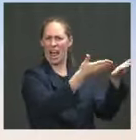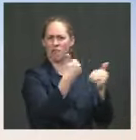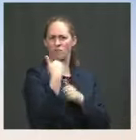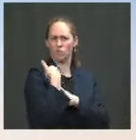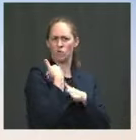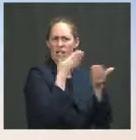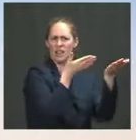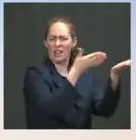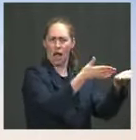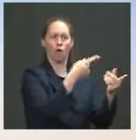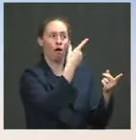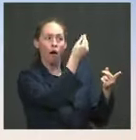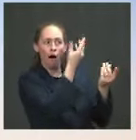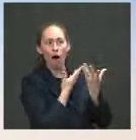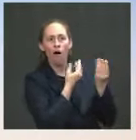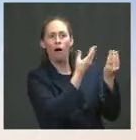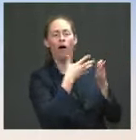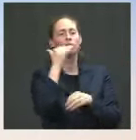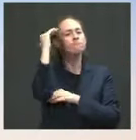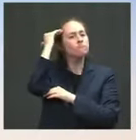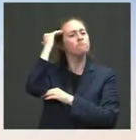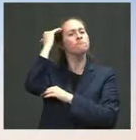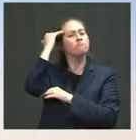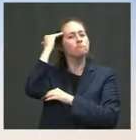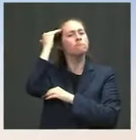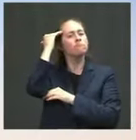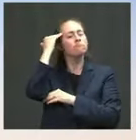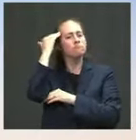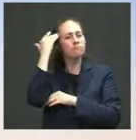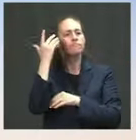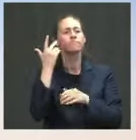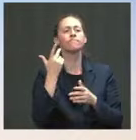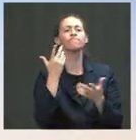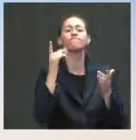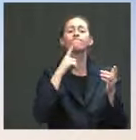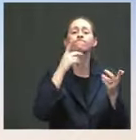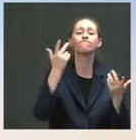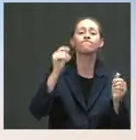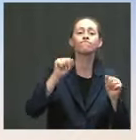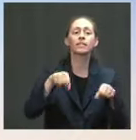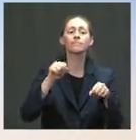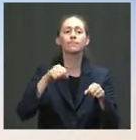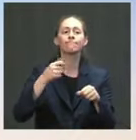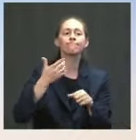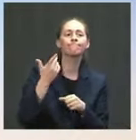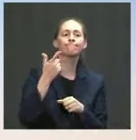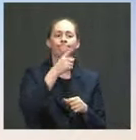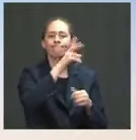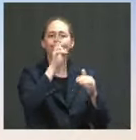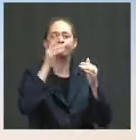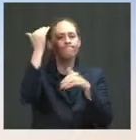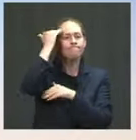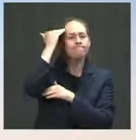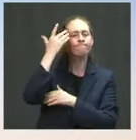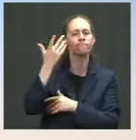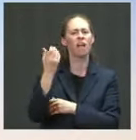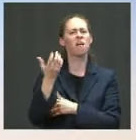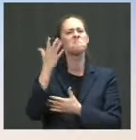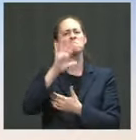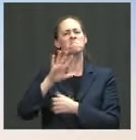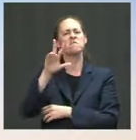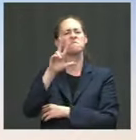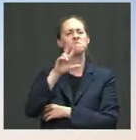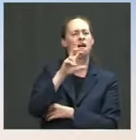of the departure from Afghanistan of several hundred U.S. troops, these troops represent a mix of headquarters staff, maintenance, and other enabling